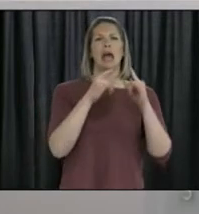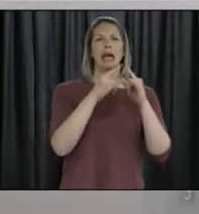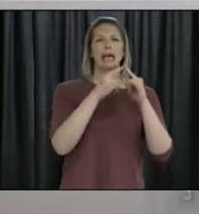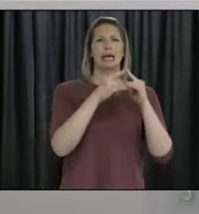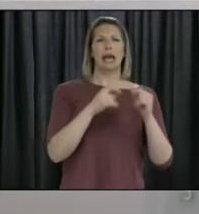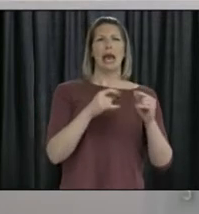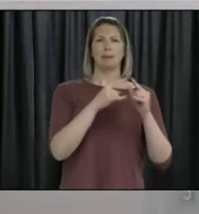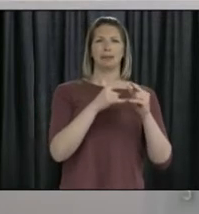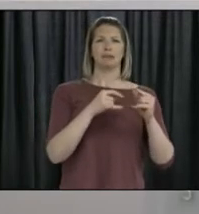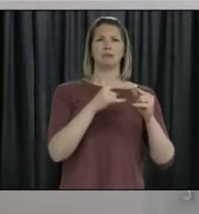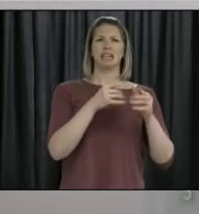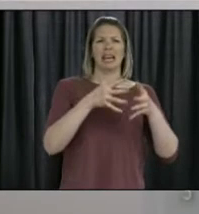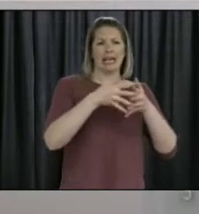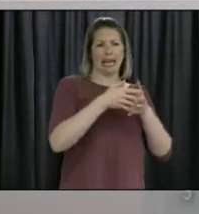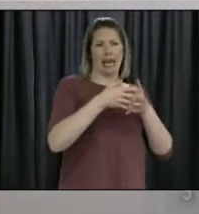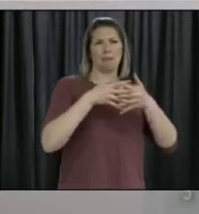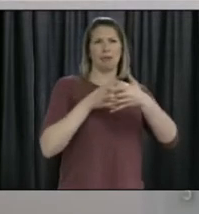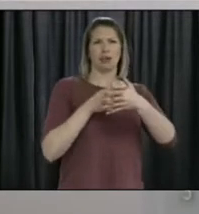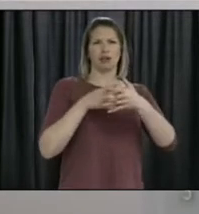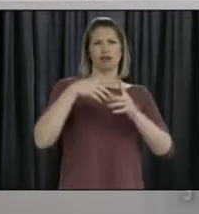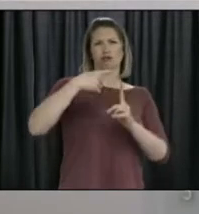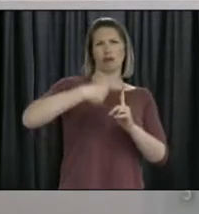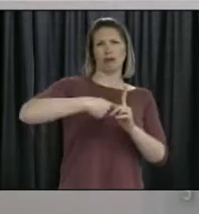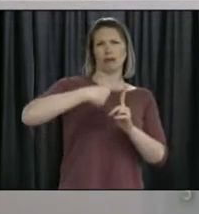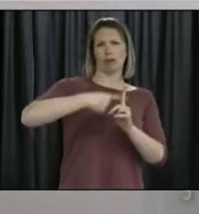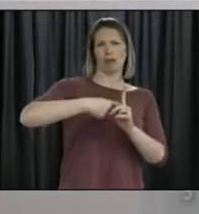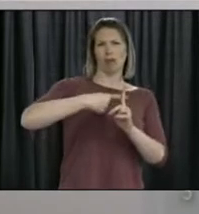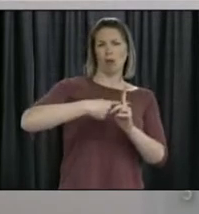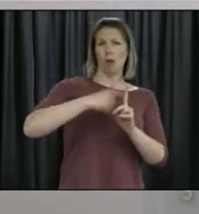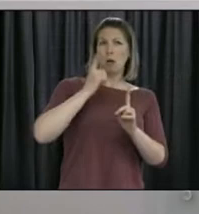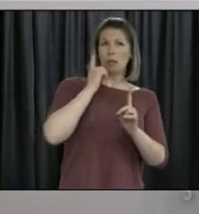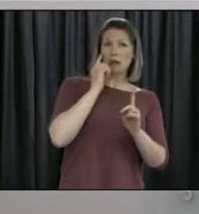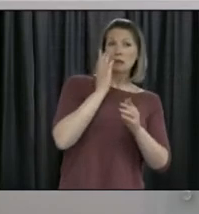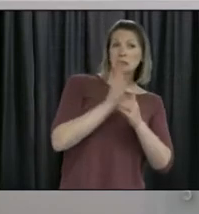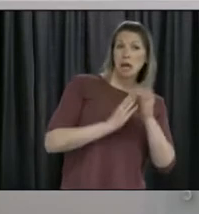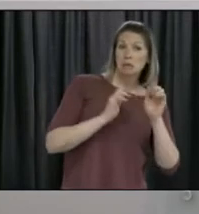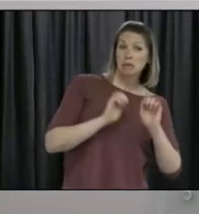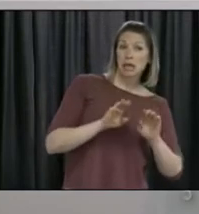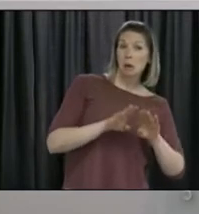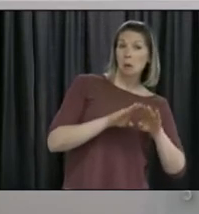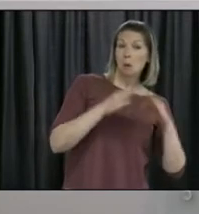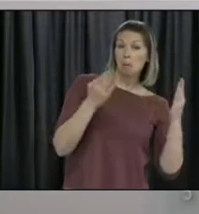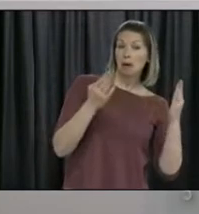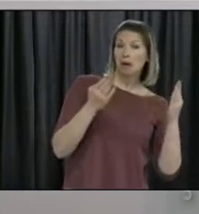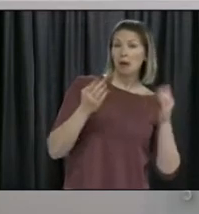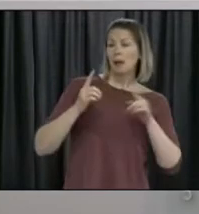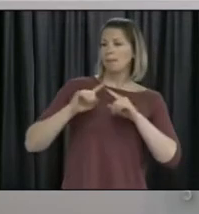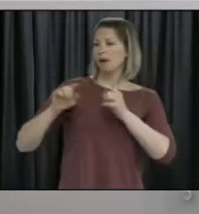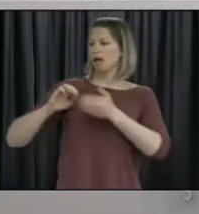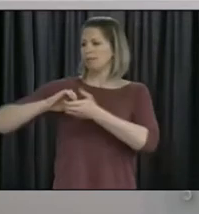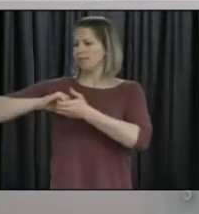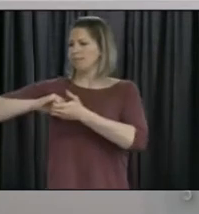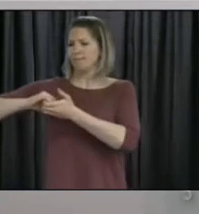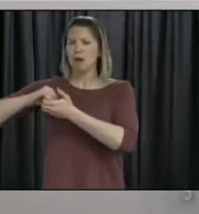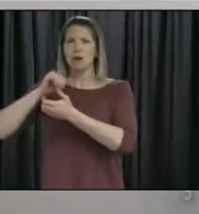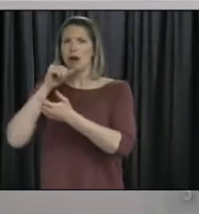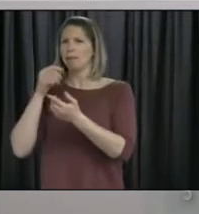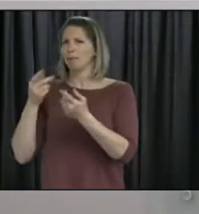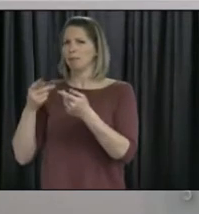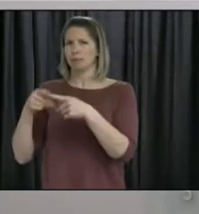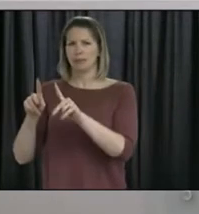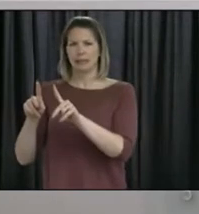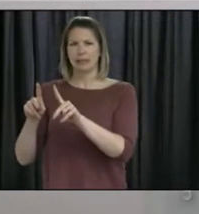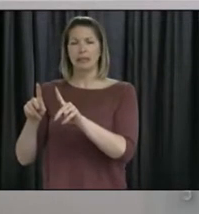campsites not, hearing a lot from both sides saying that obviously both would like to open, wondering why one's being allowed and not the other.